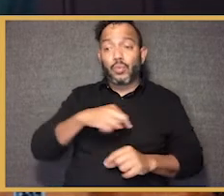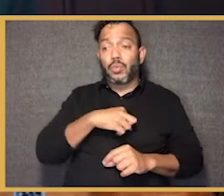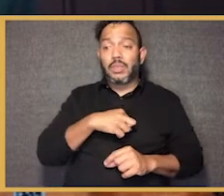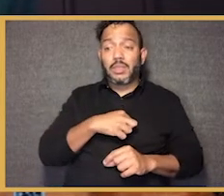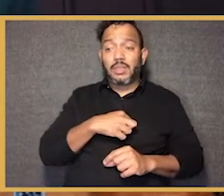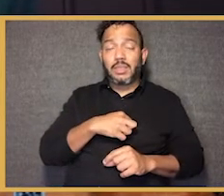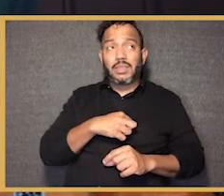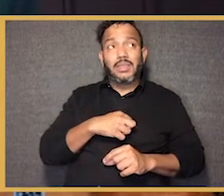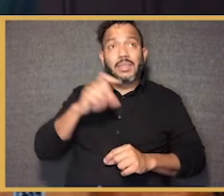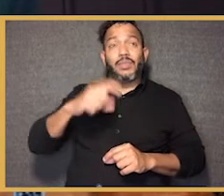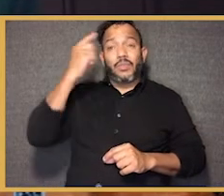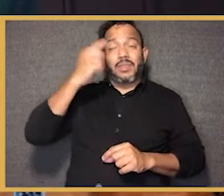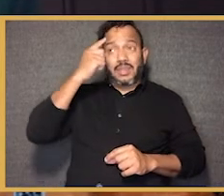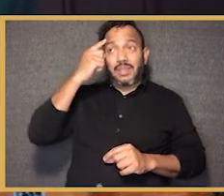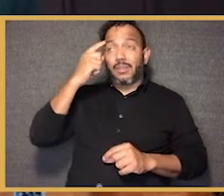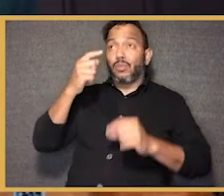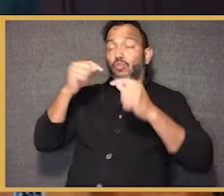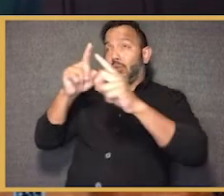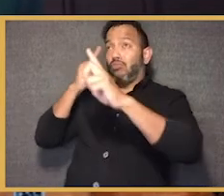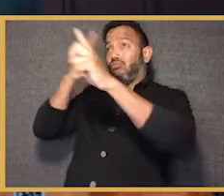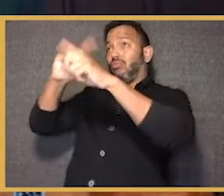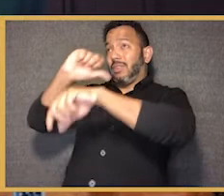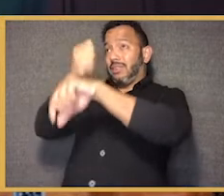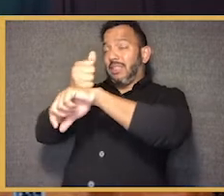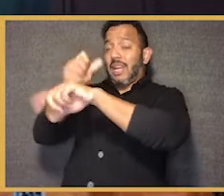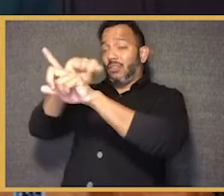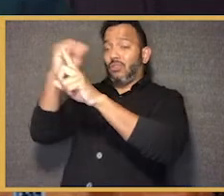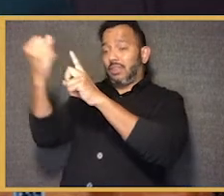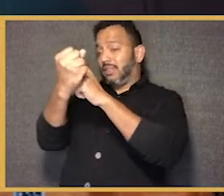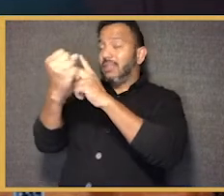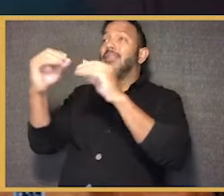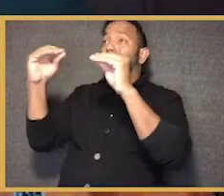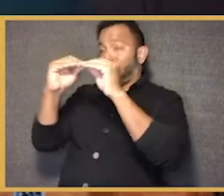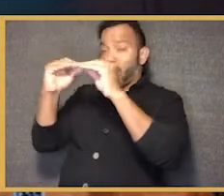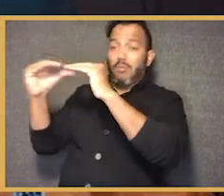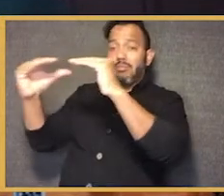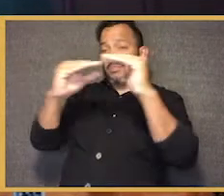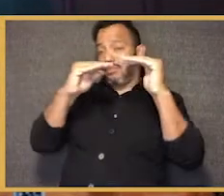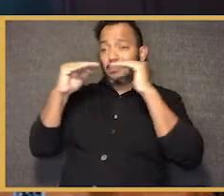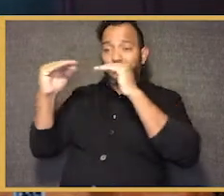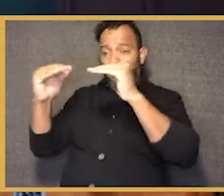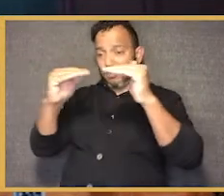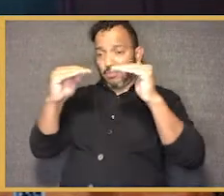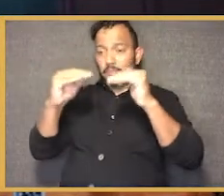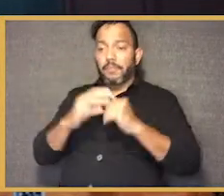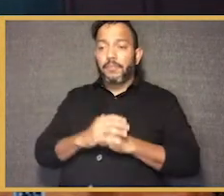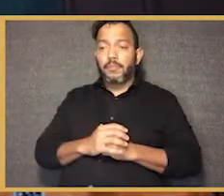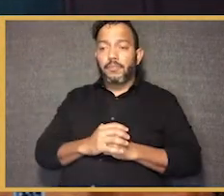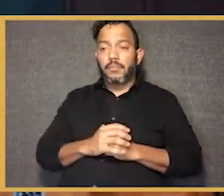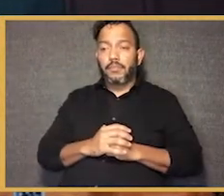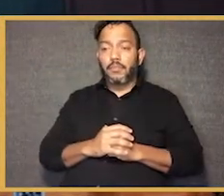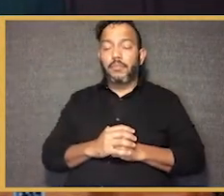more to have a society that is more just so that we don't see these disparities in experiences